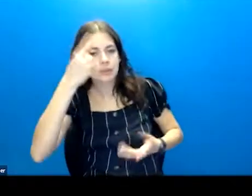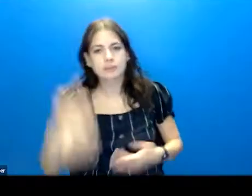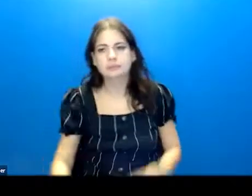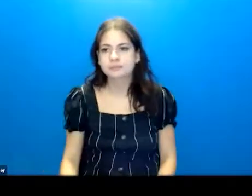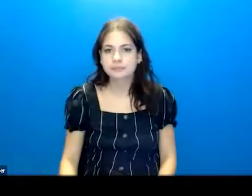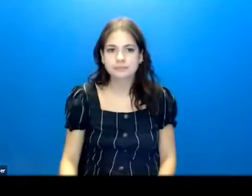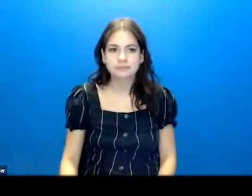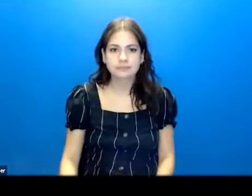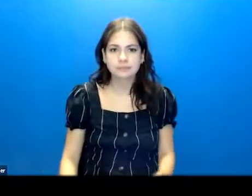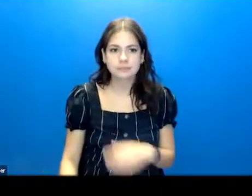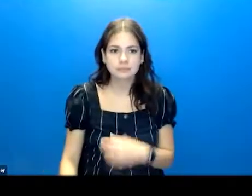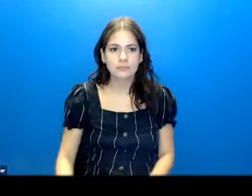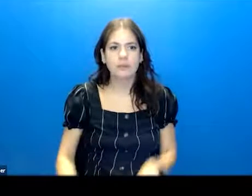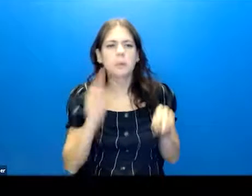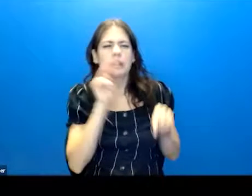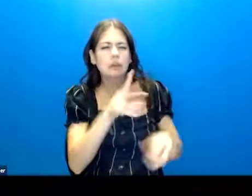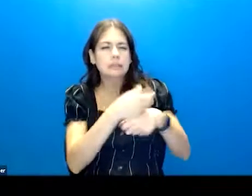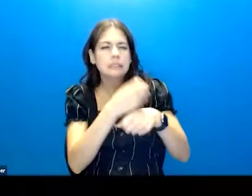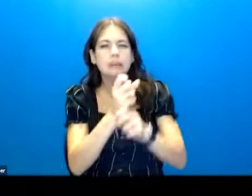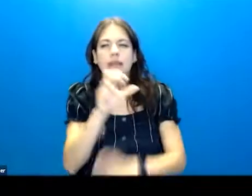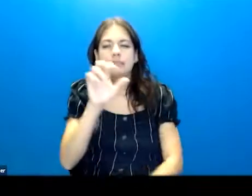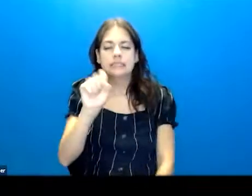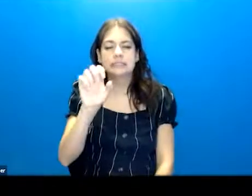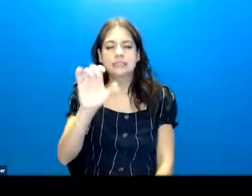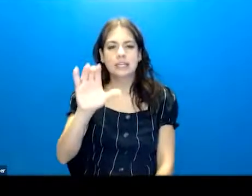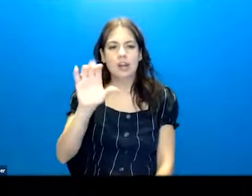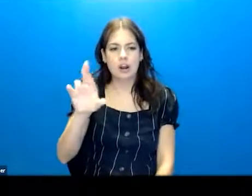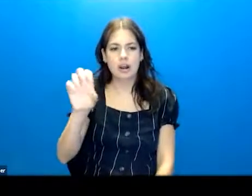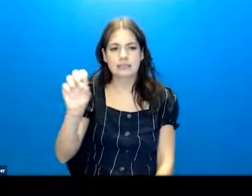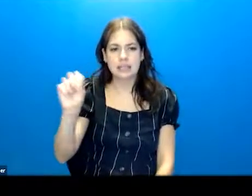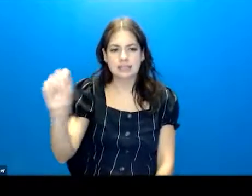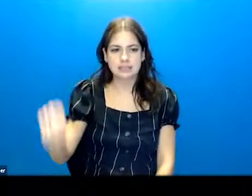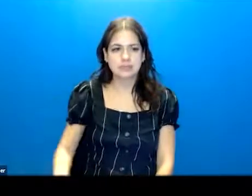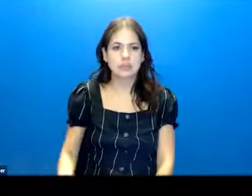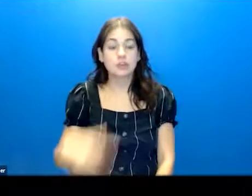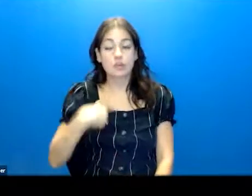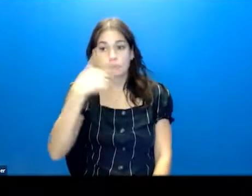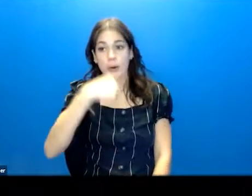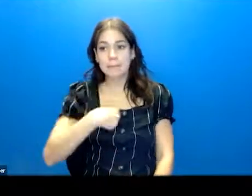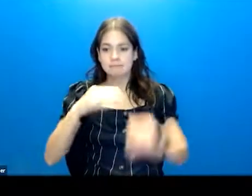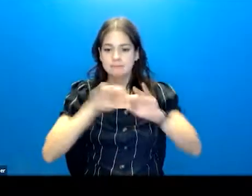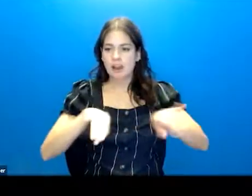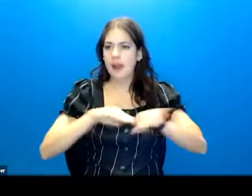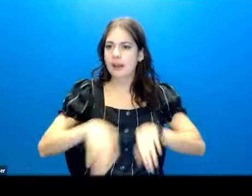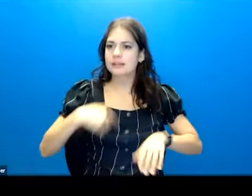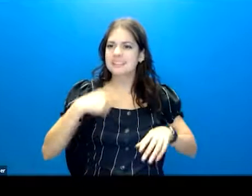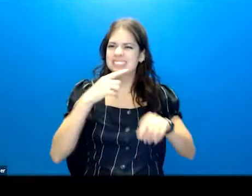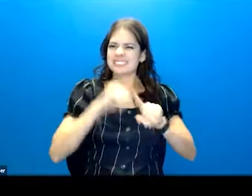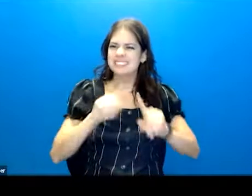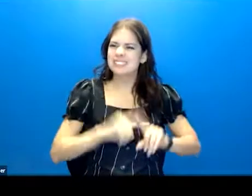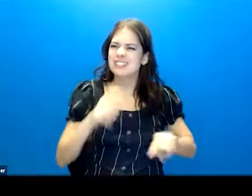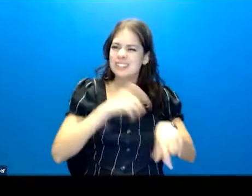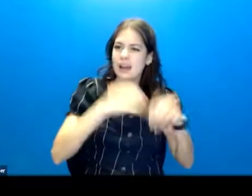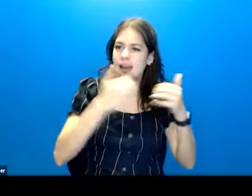Okay, we're going to look at the components of the CSSRS. Now, for me, I have divided it into different time frames. So you guys might